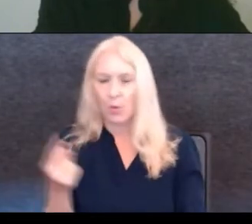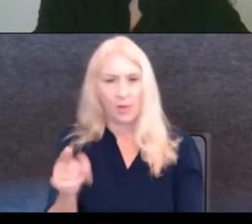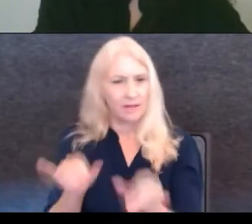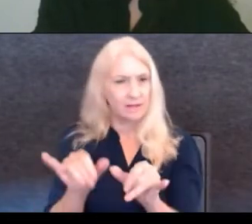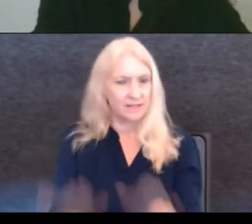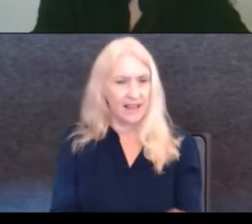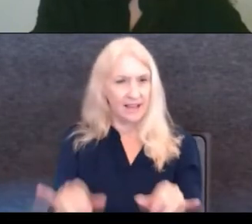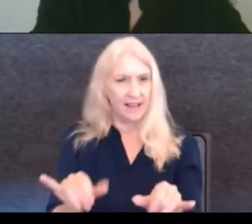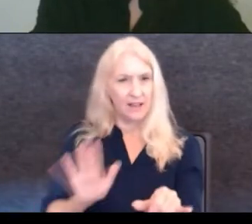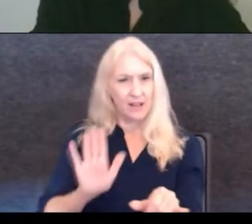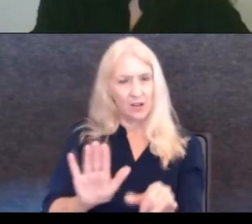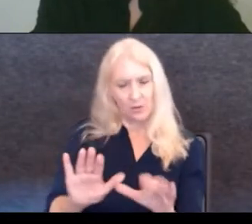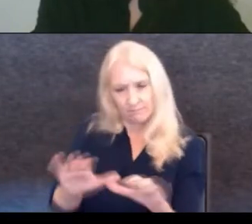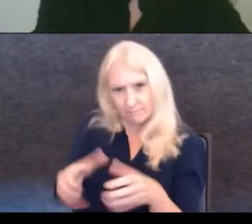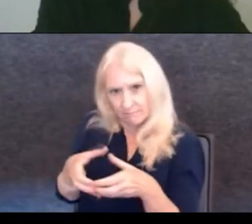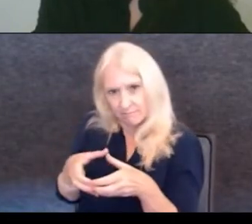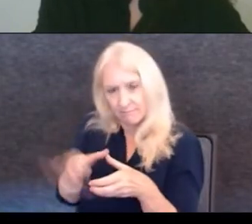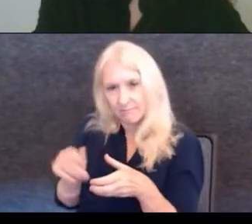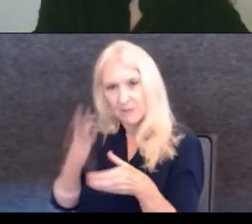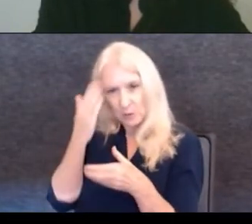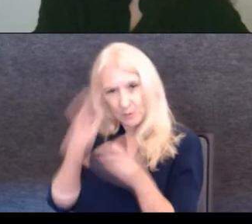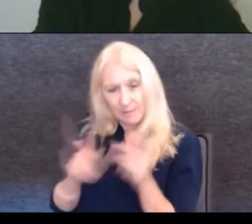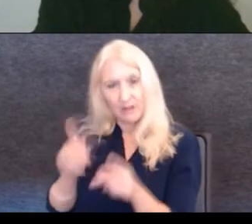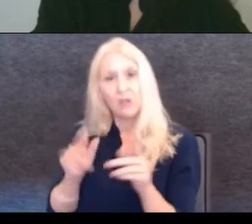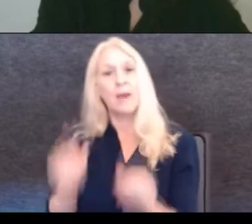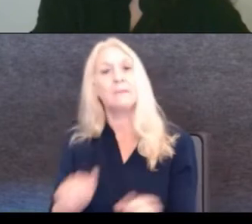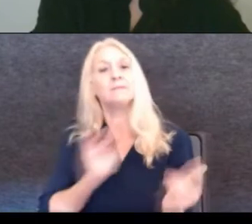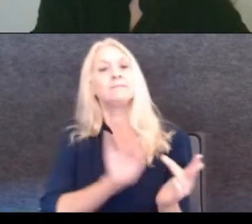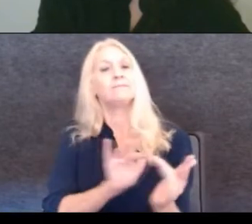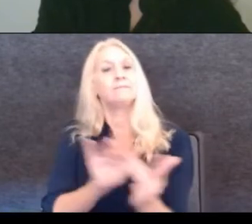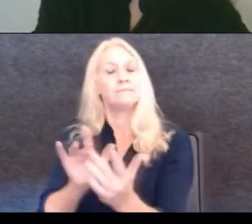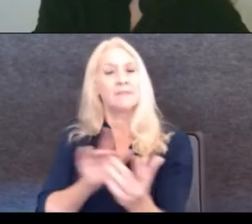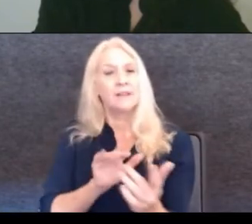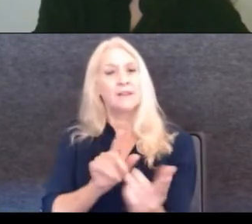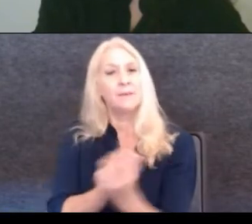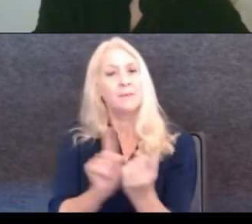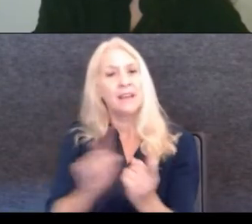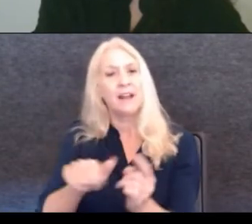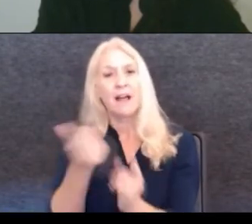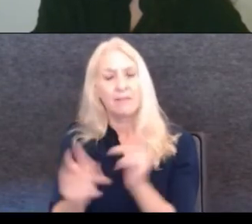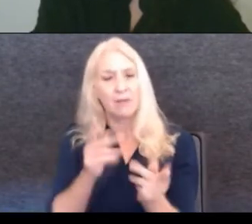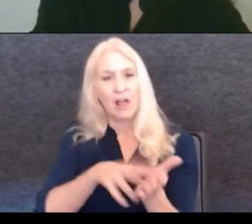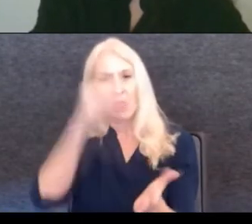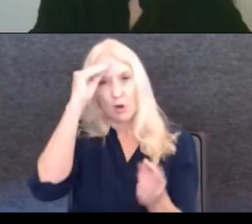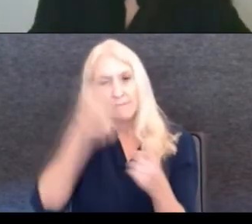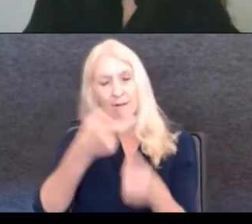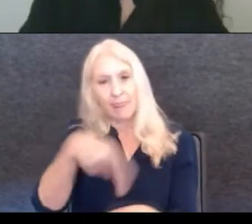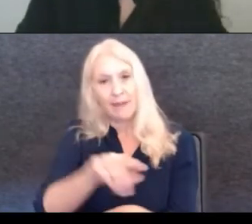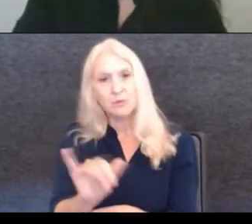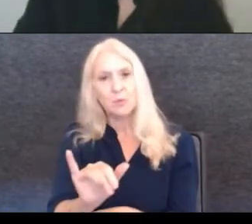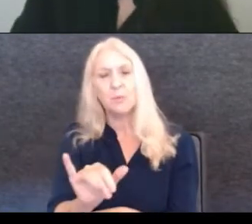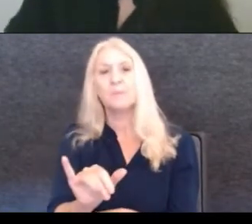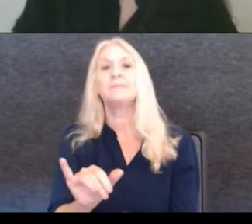with your own, you know, what was familiar. It was able, you were able to branch out and, and learn from others as well. Yeah.